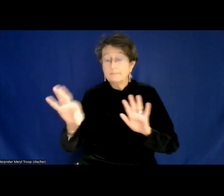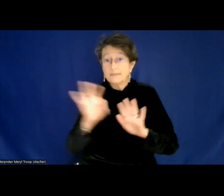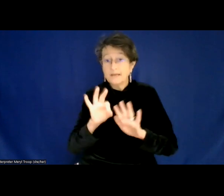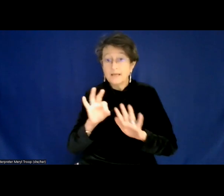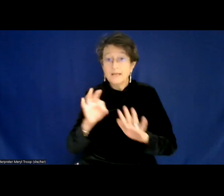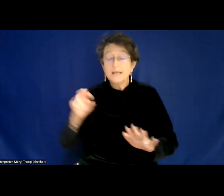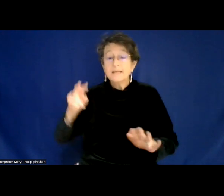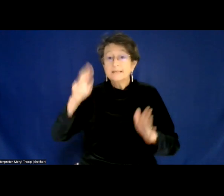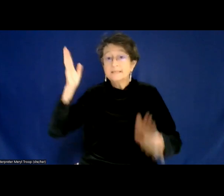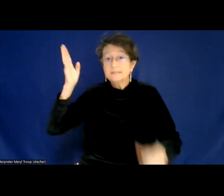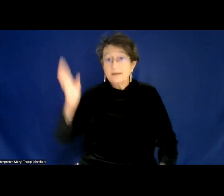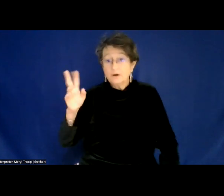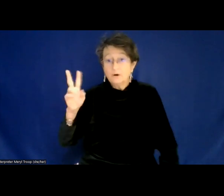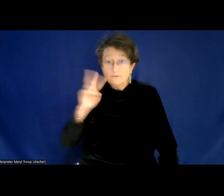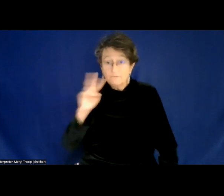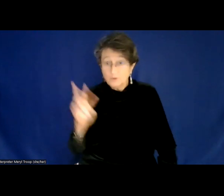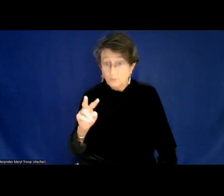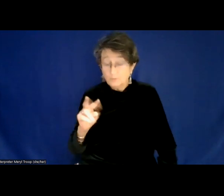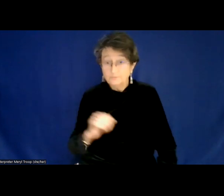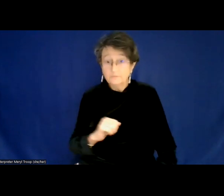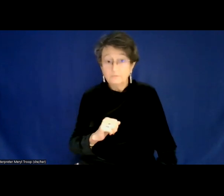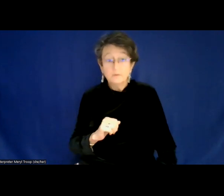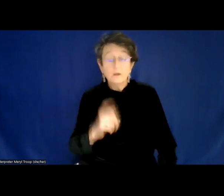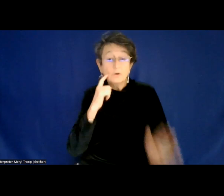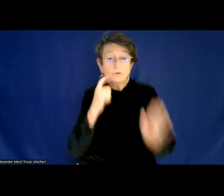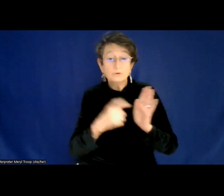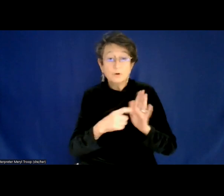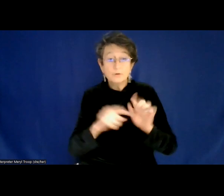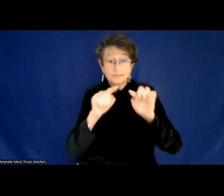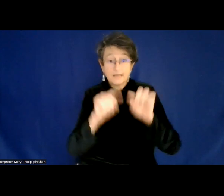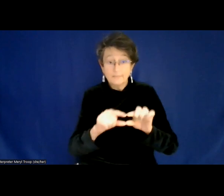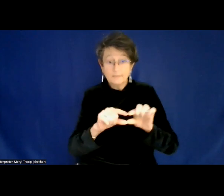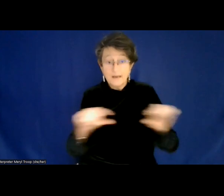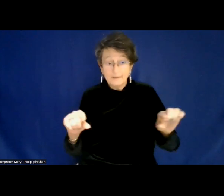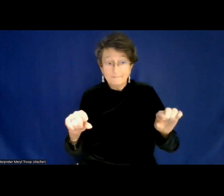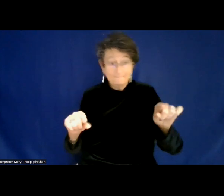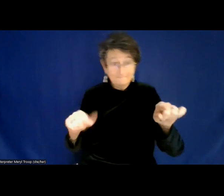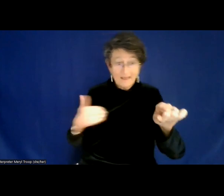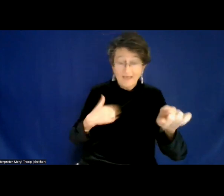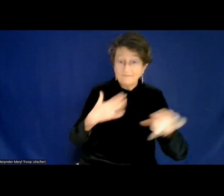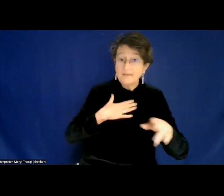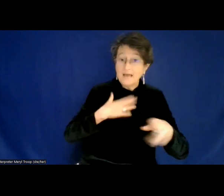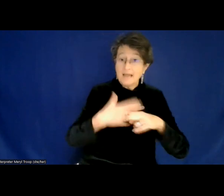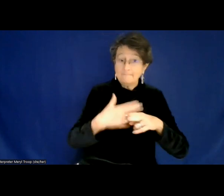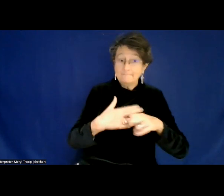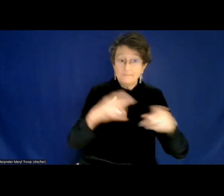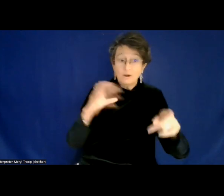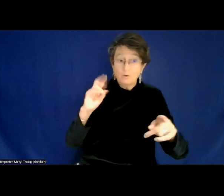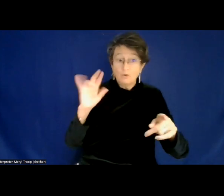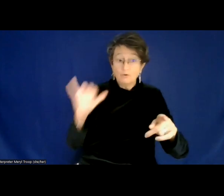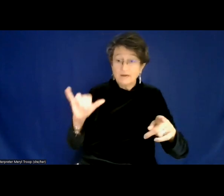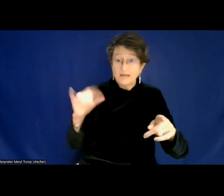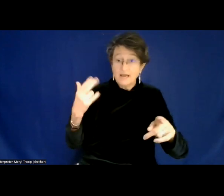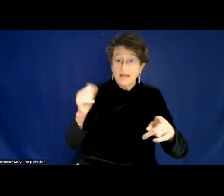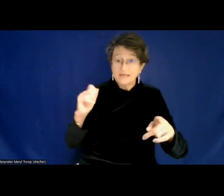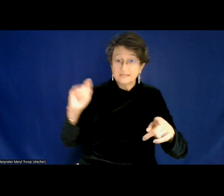You'll also notice that at the bottom of my Hollywood square here, I have my name, Corey Haskell. I